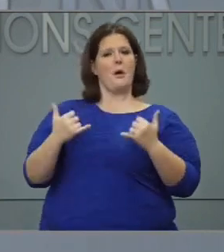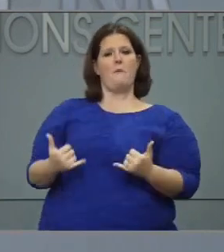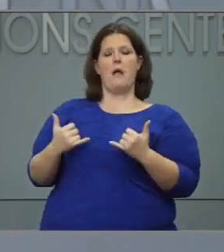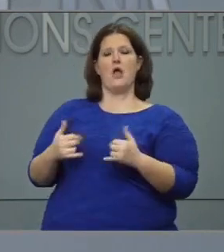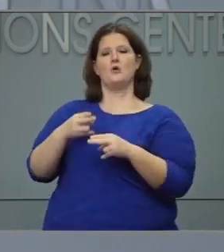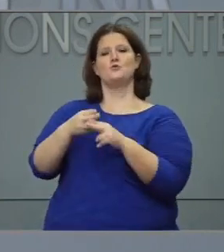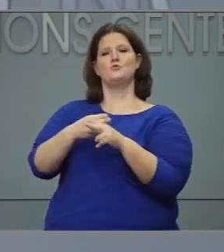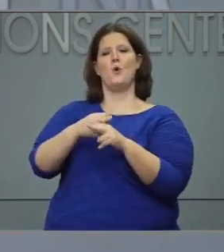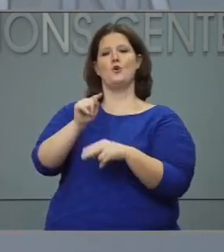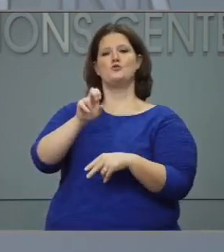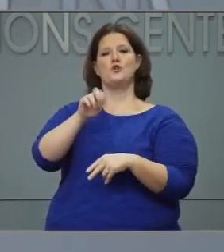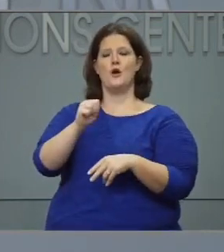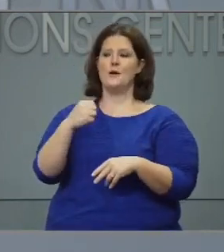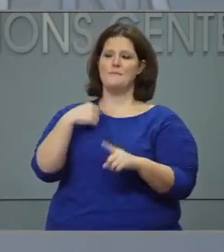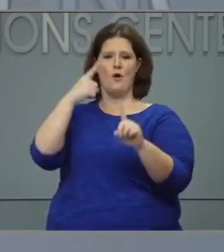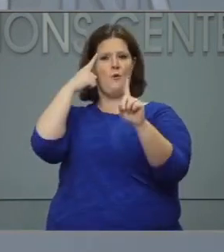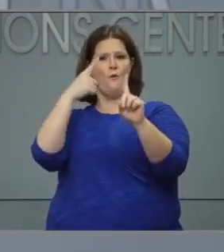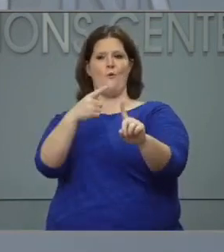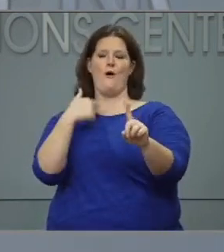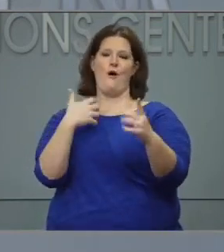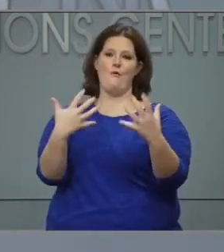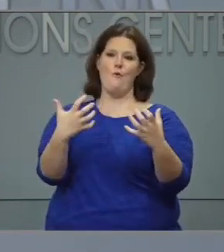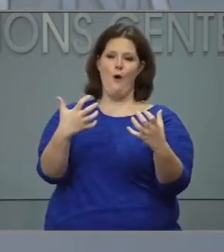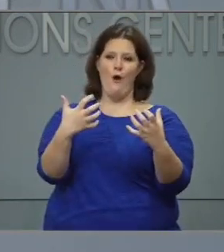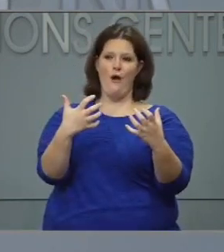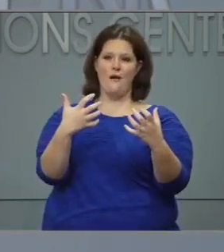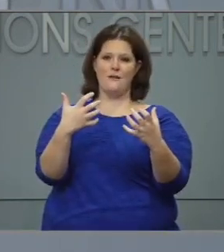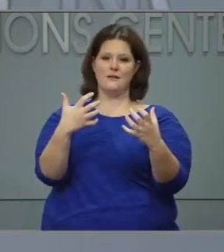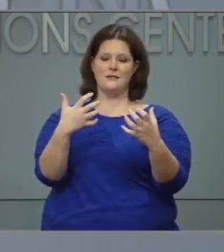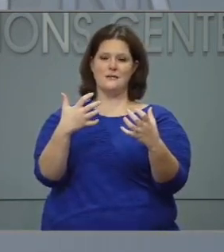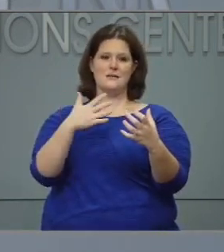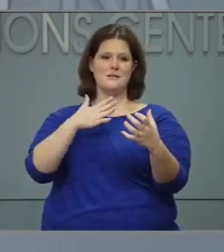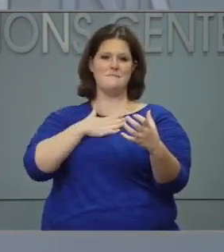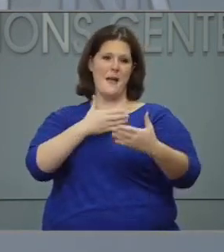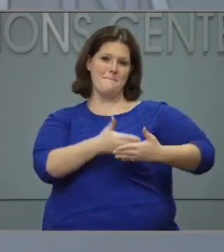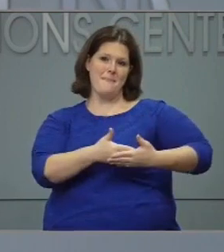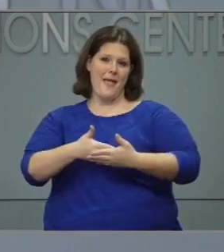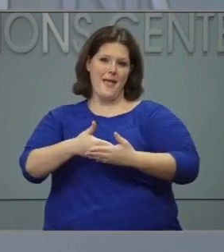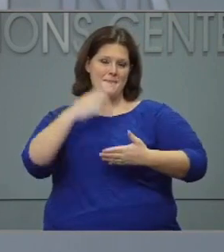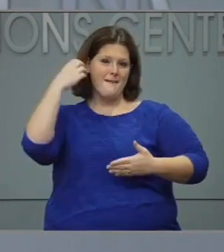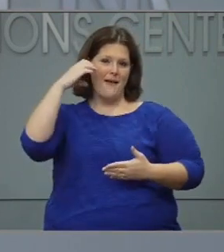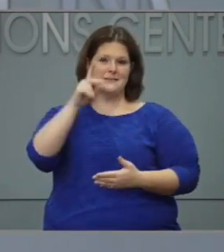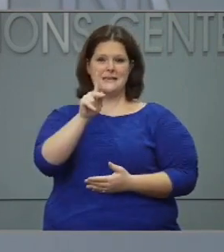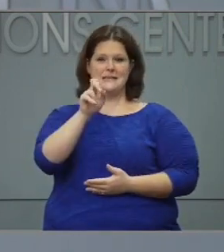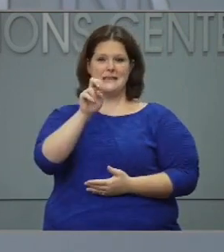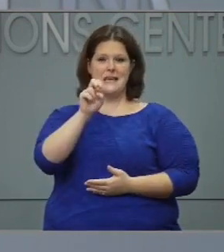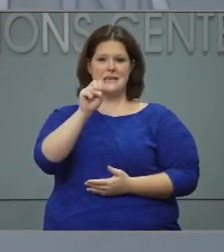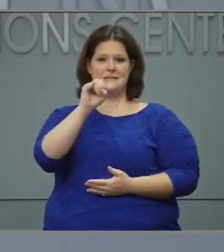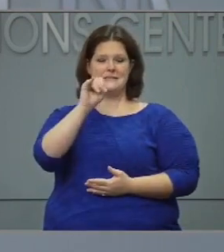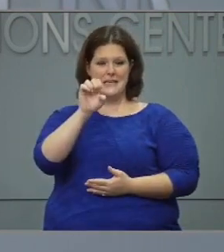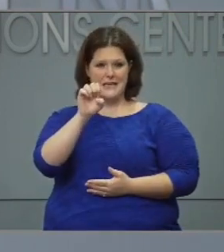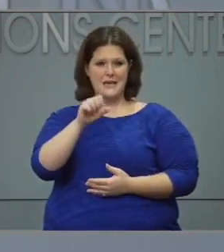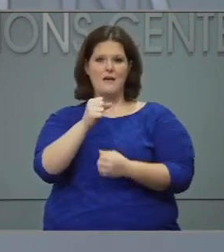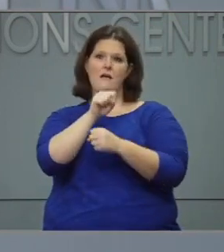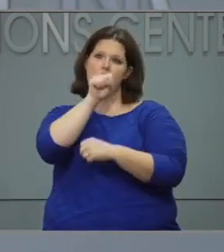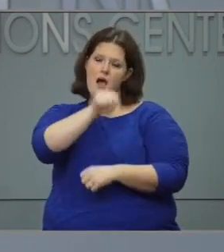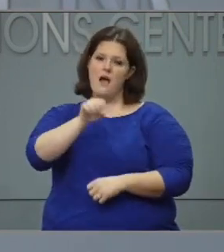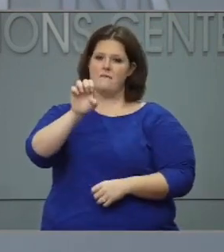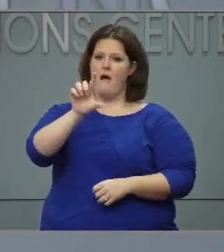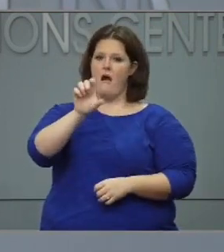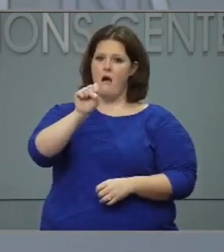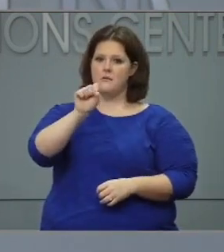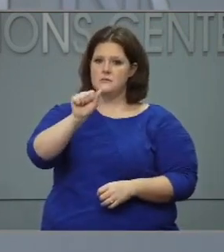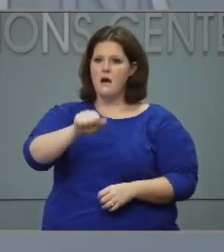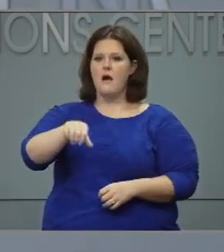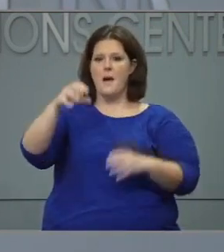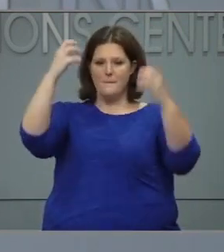I do want to take my my baby cousin, Kinsley, who loves Elsa and Mickey to Disney World when it is safer